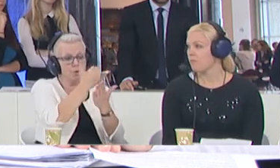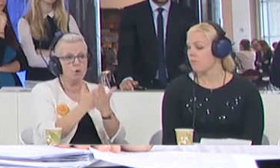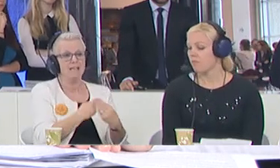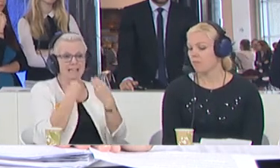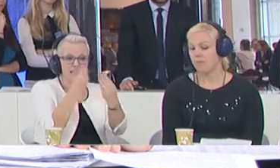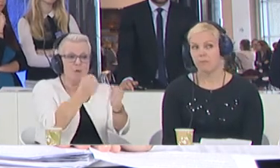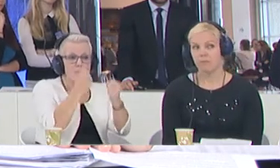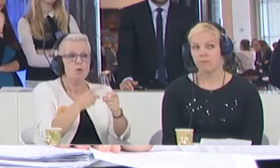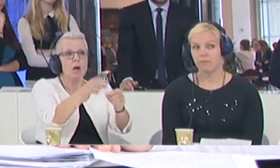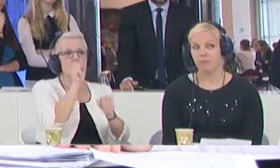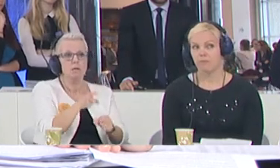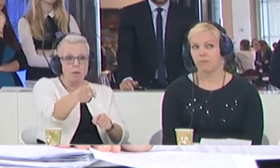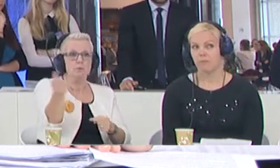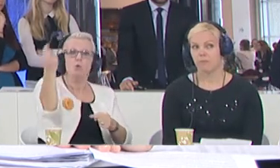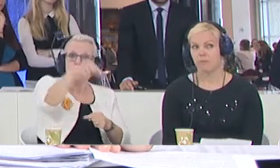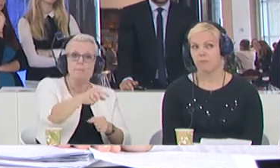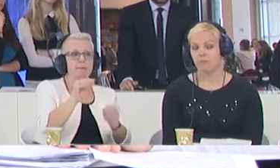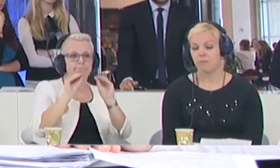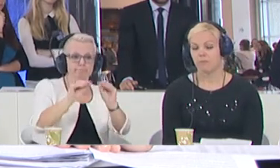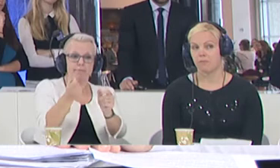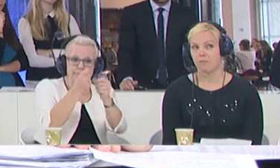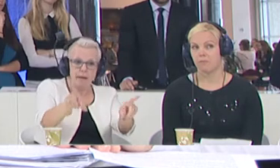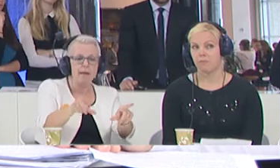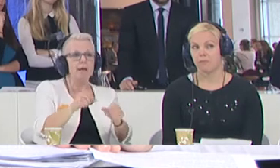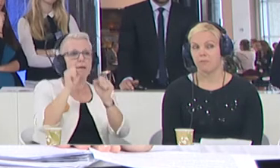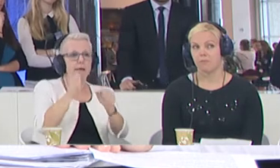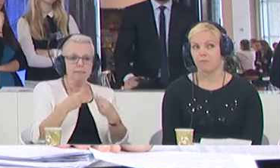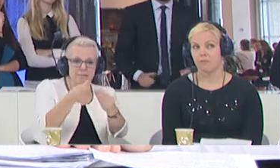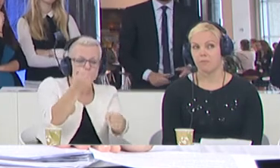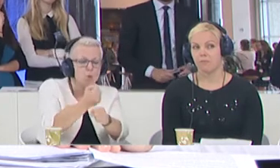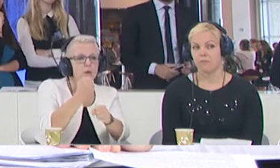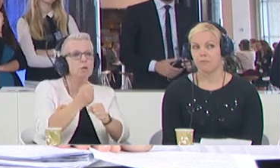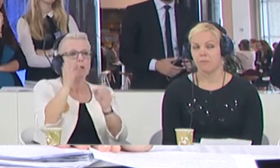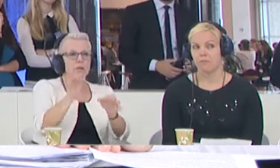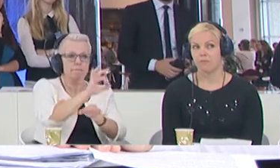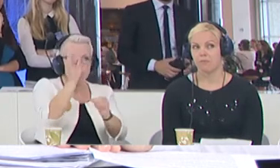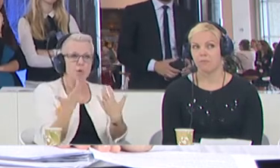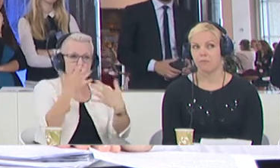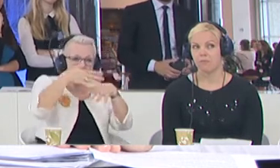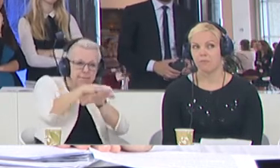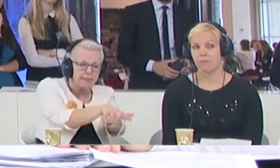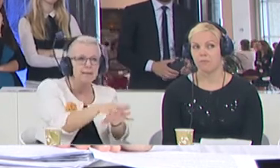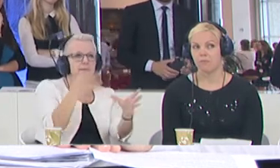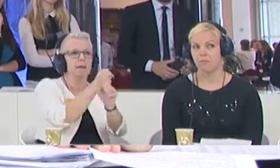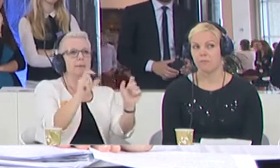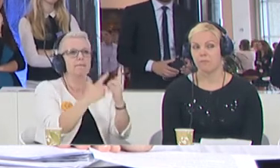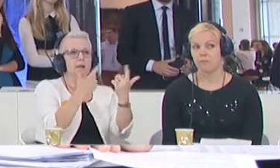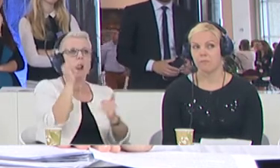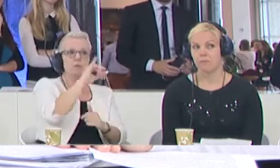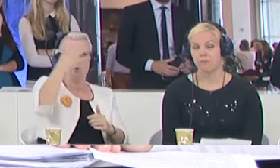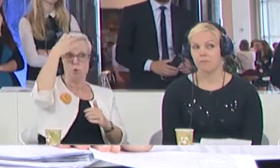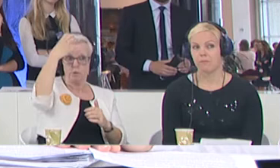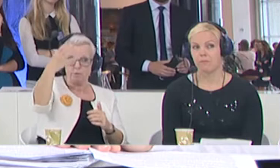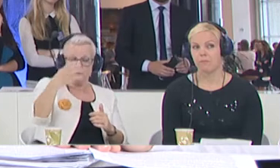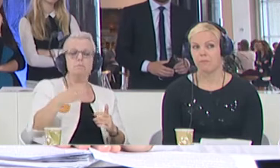possibility to learn the language, to give them a chance to have work, to really integrate them in the society. And if the governments